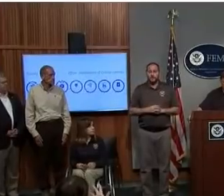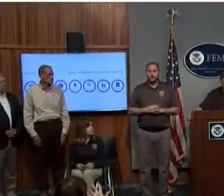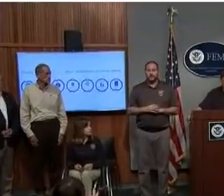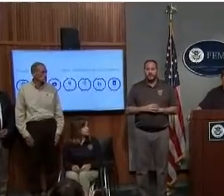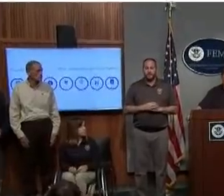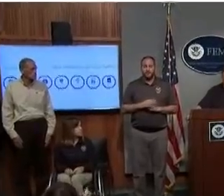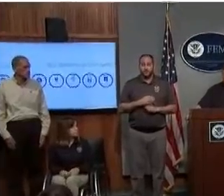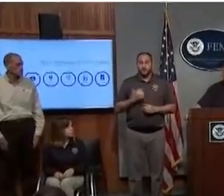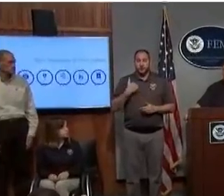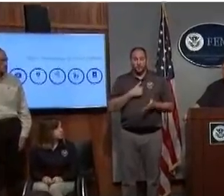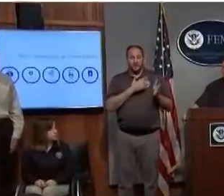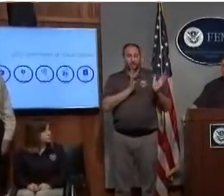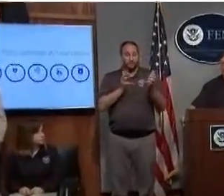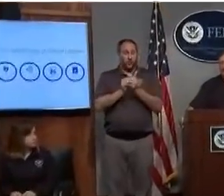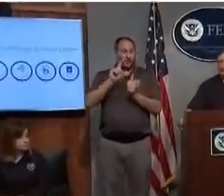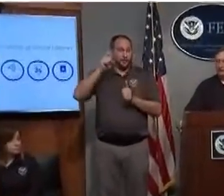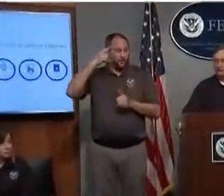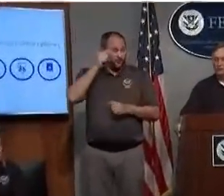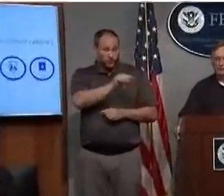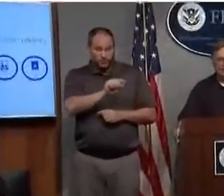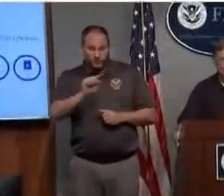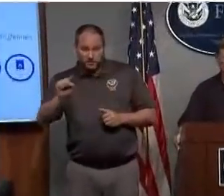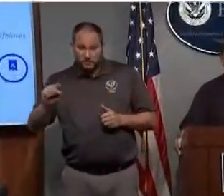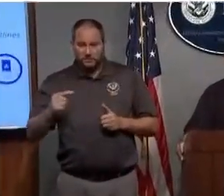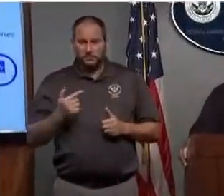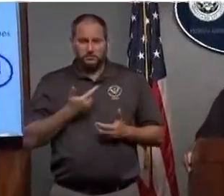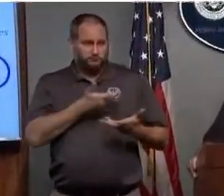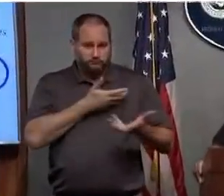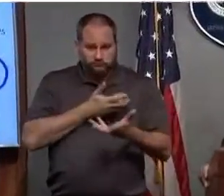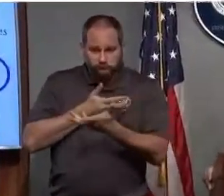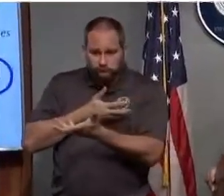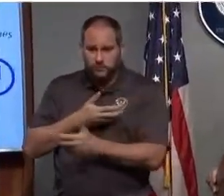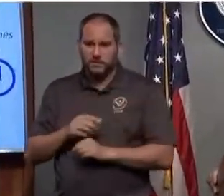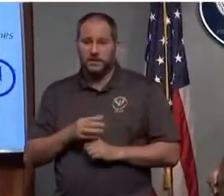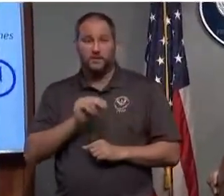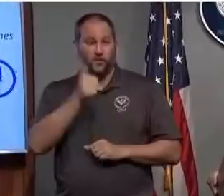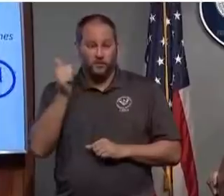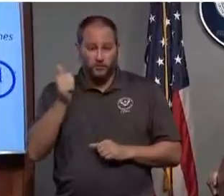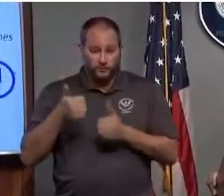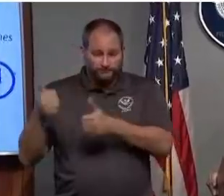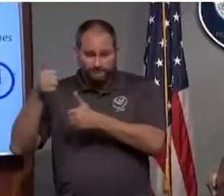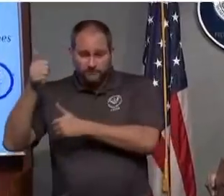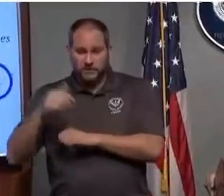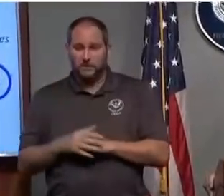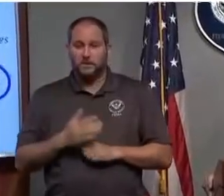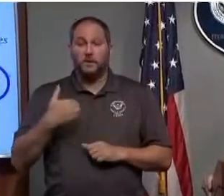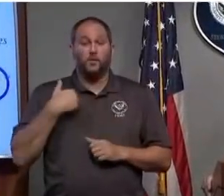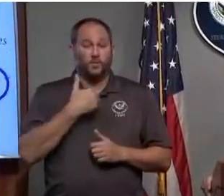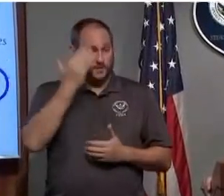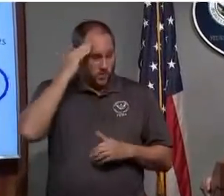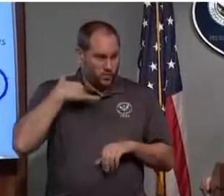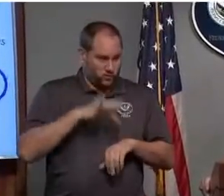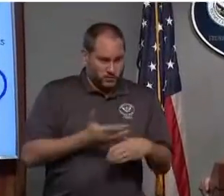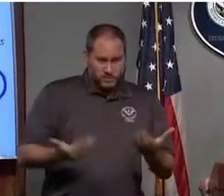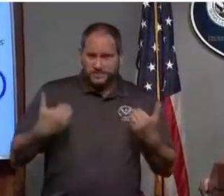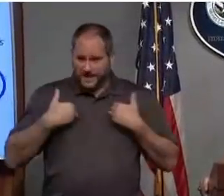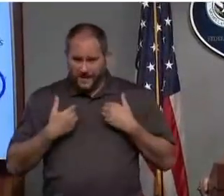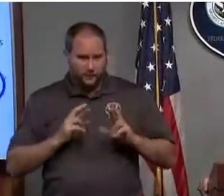the state health officials to know what resources are in place to assist them to save lives in the event of the worst-case scenario.